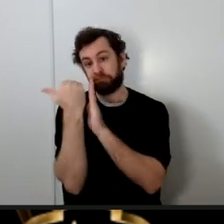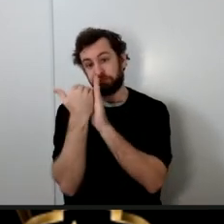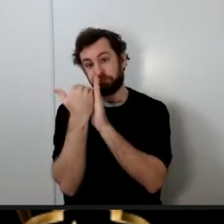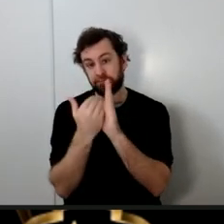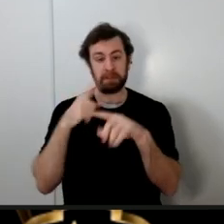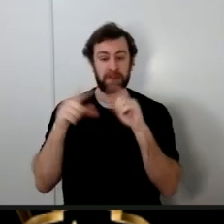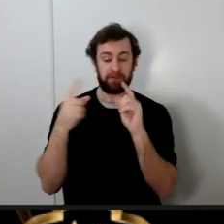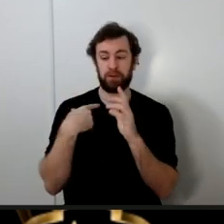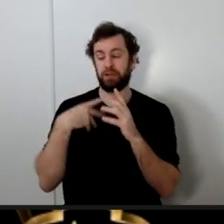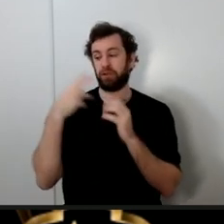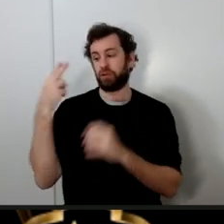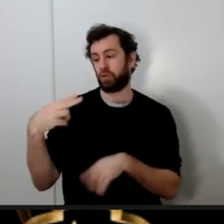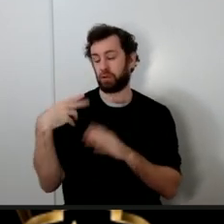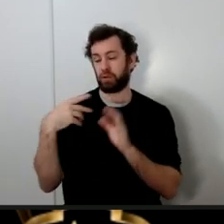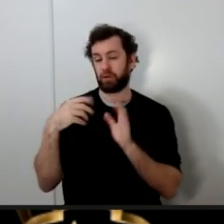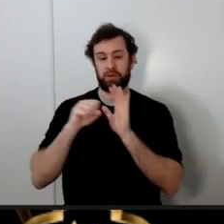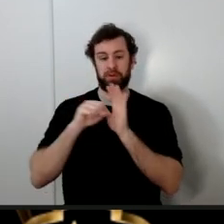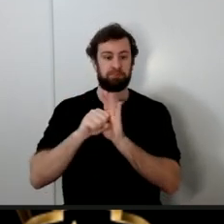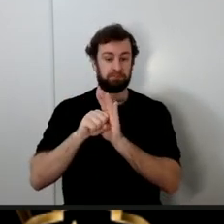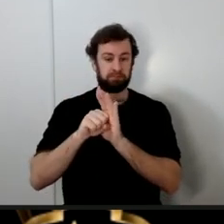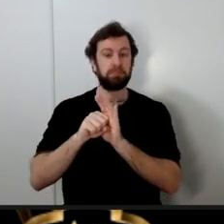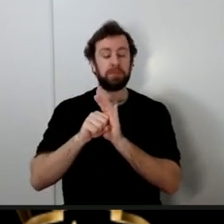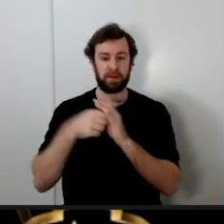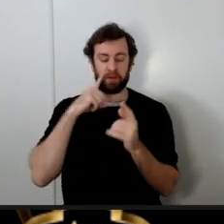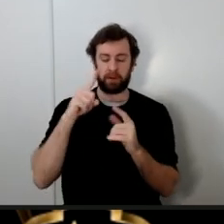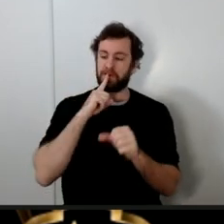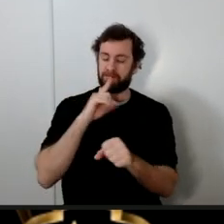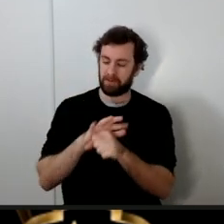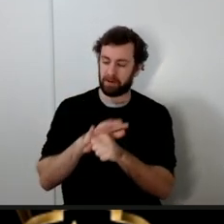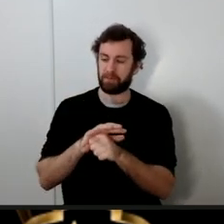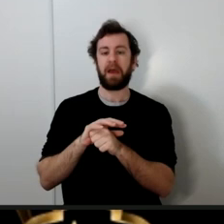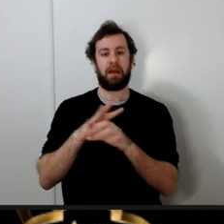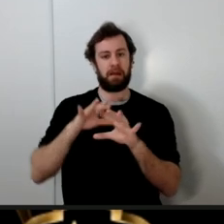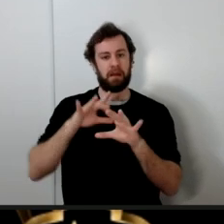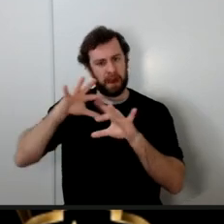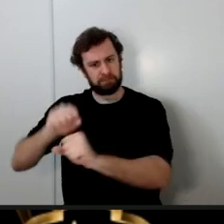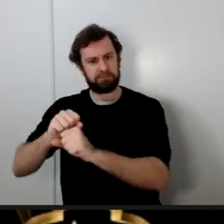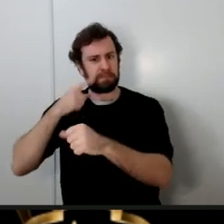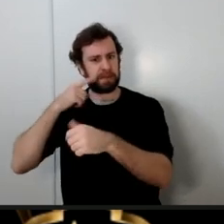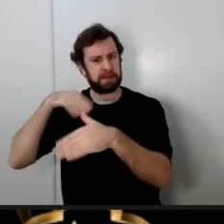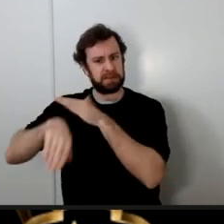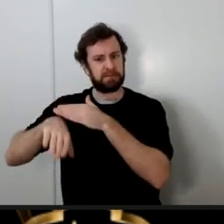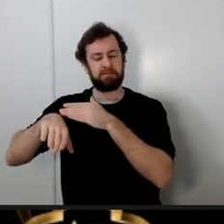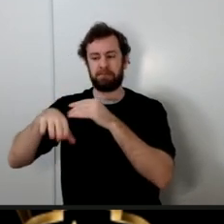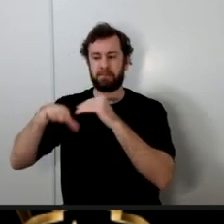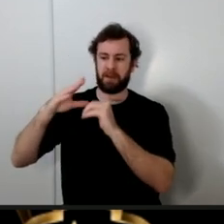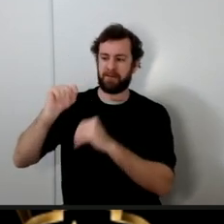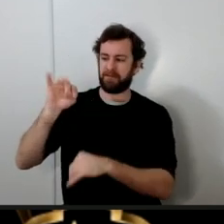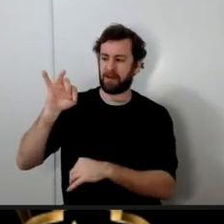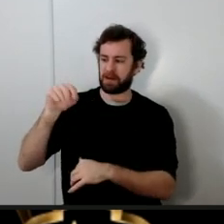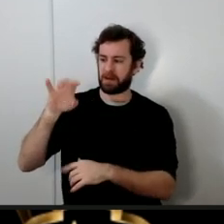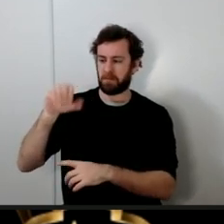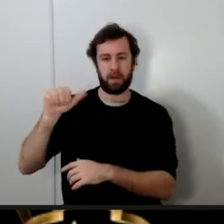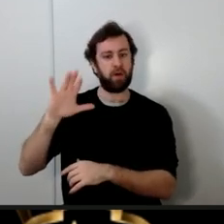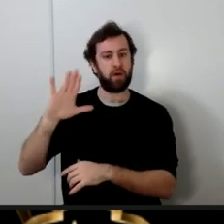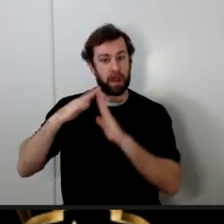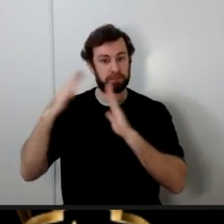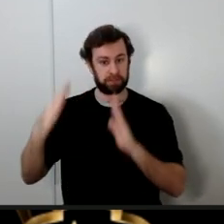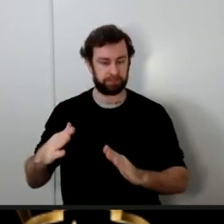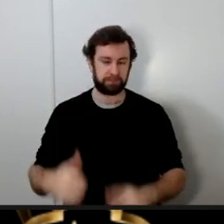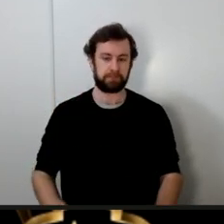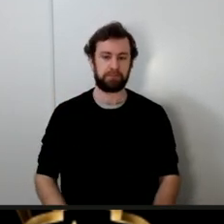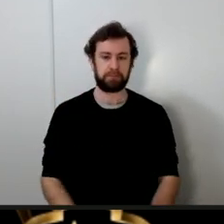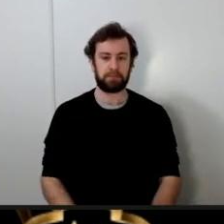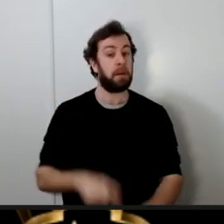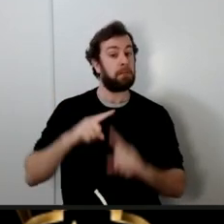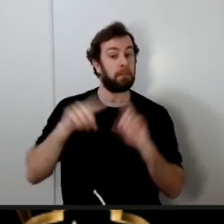sources that confirm an attack happened on the house of Lady Fatima but my dear brothers and sisters and this is a fundamental point